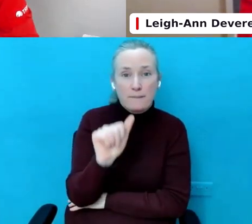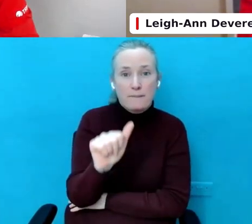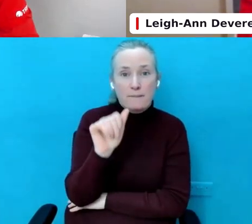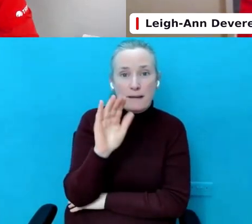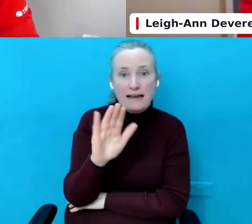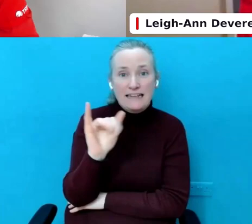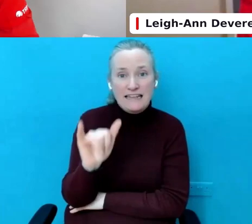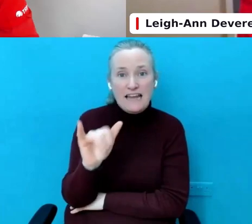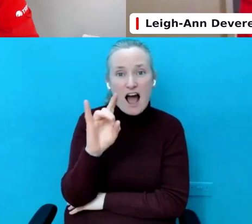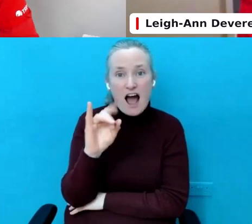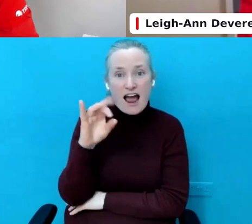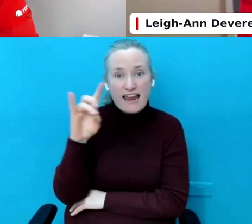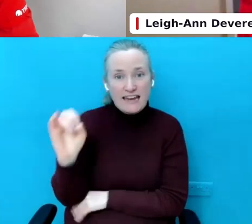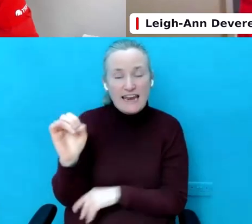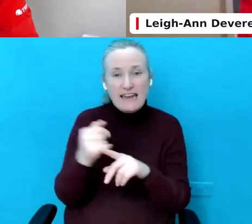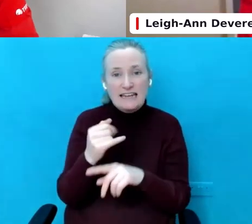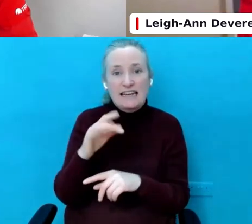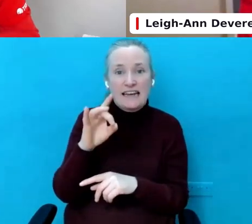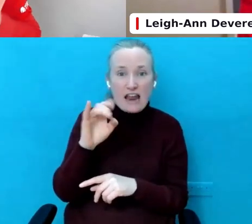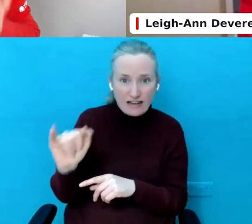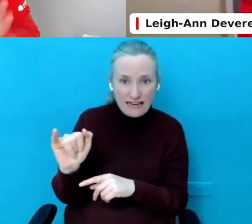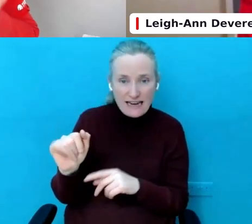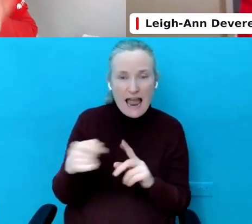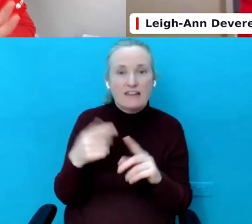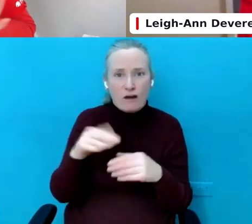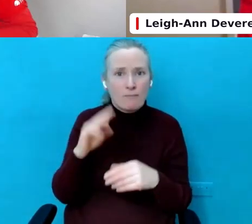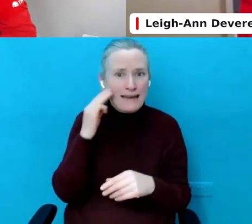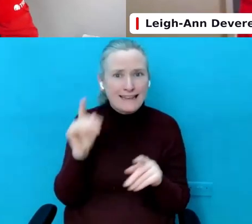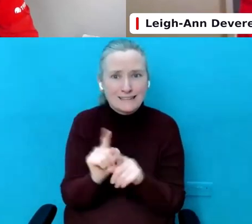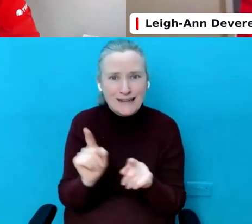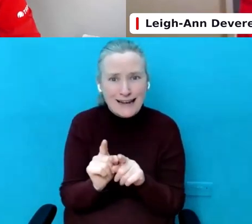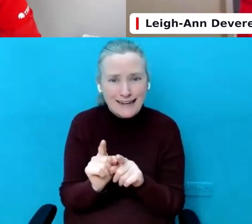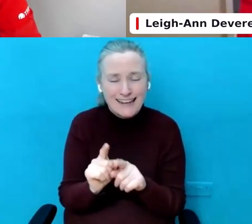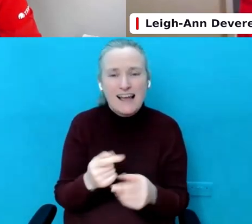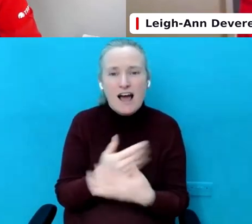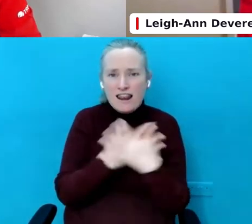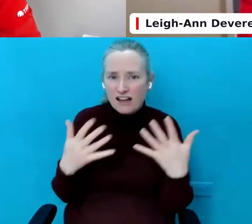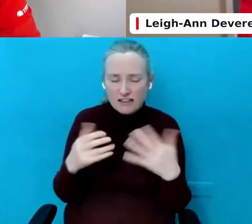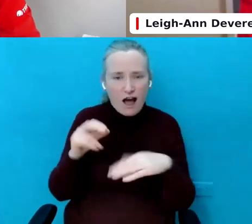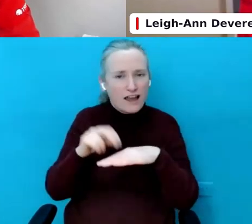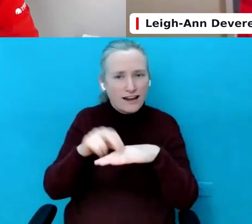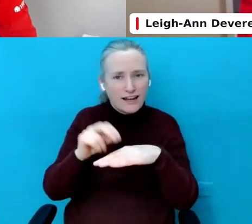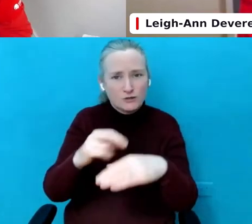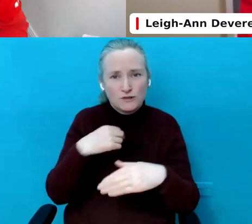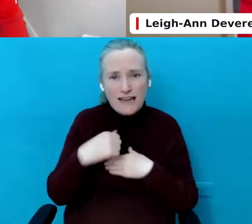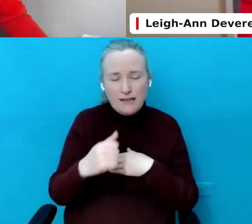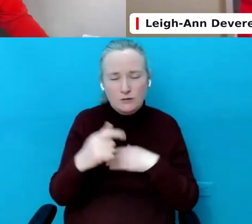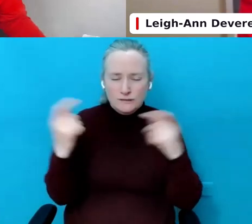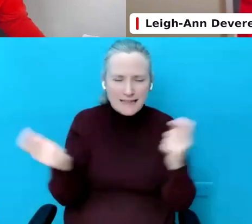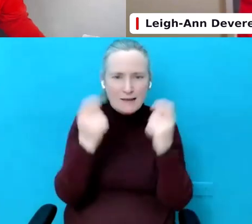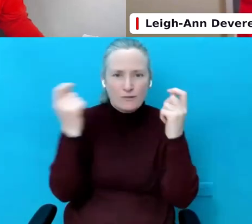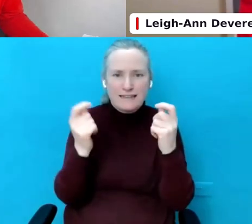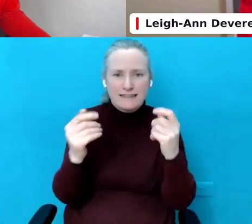me as well, the King family. So a lot of activity today to celebrate Safer Internet Day.